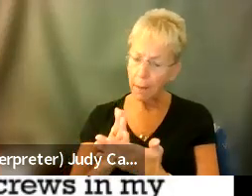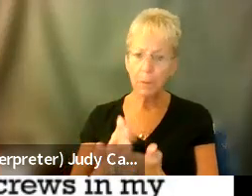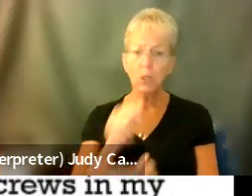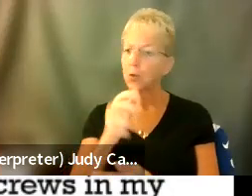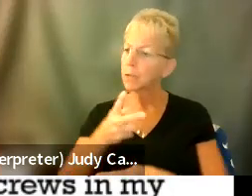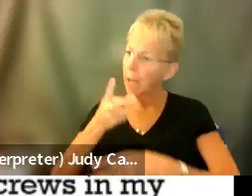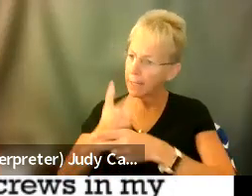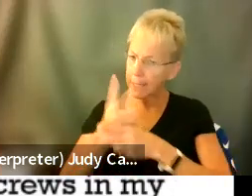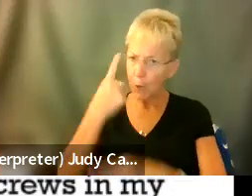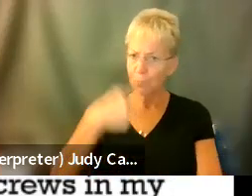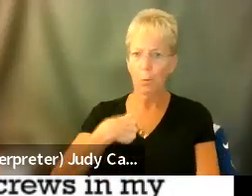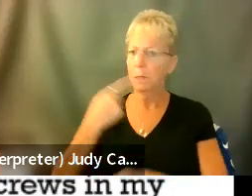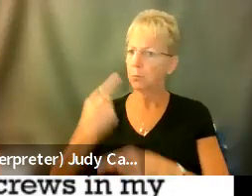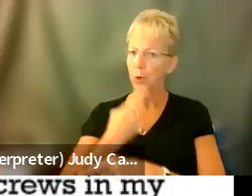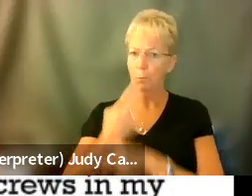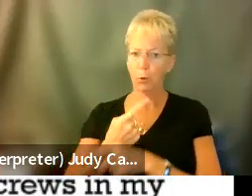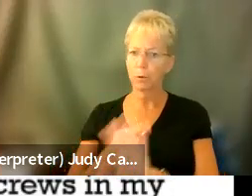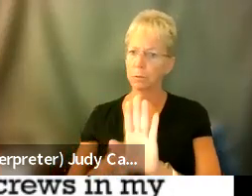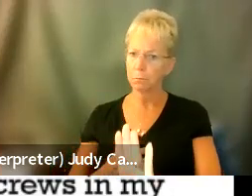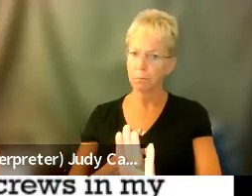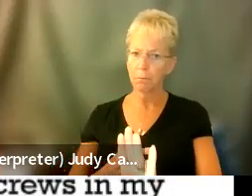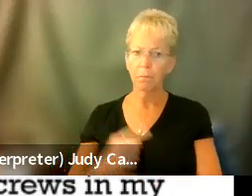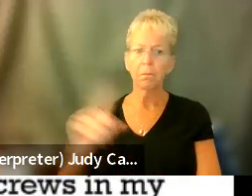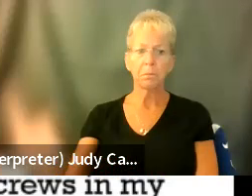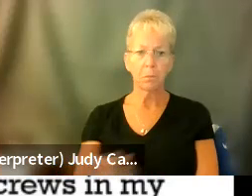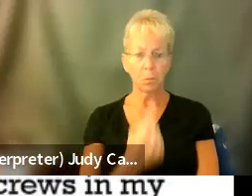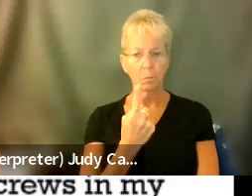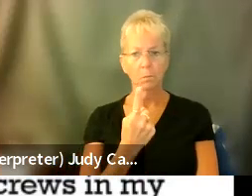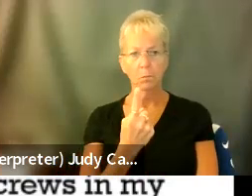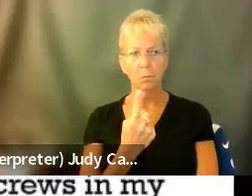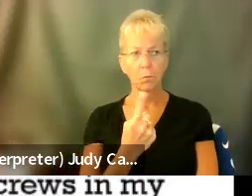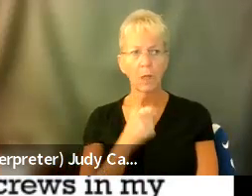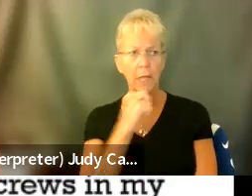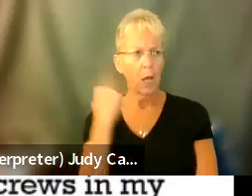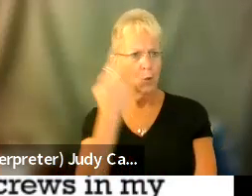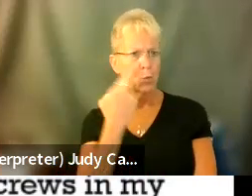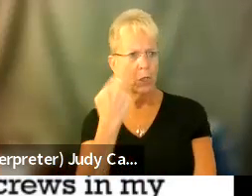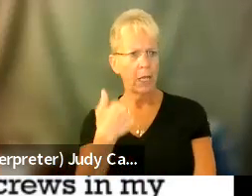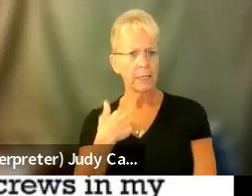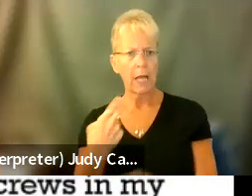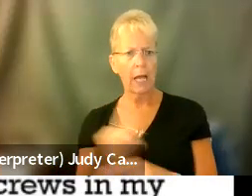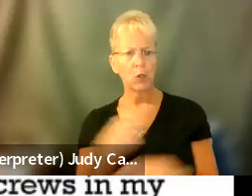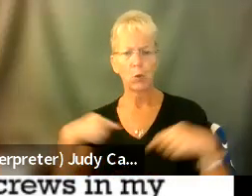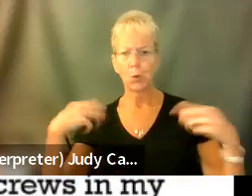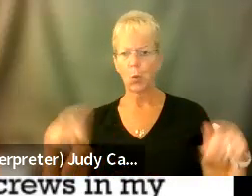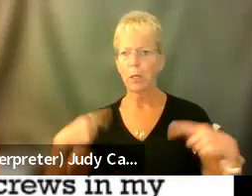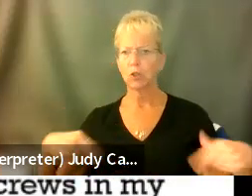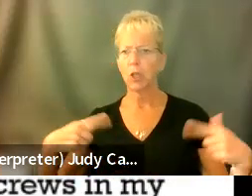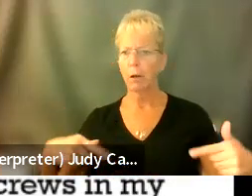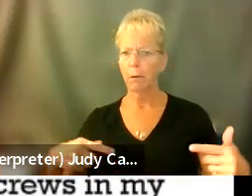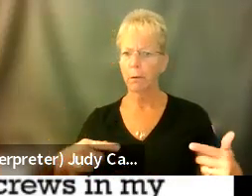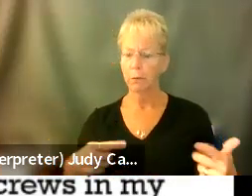care that I needed. And she came in and she didn't realize that I used the wheelchair. Because